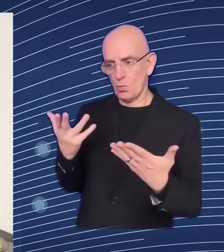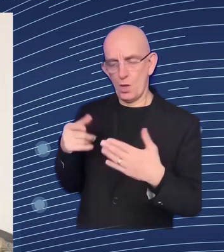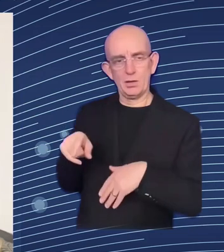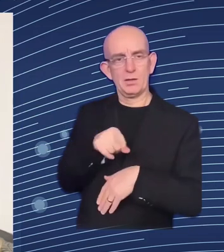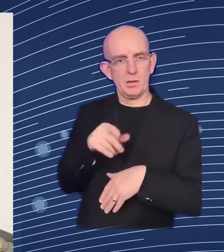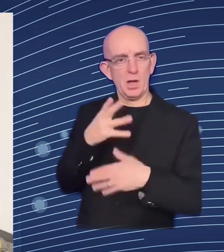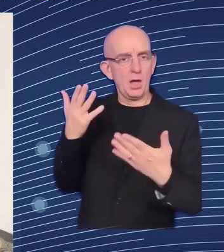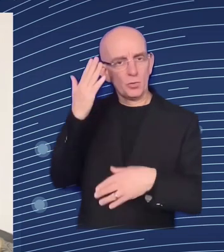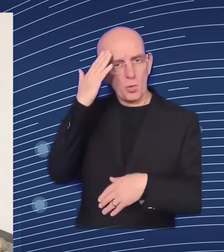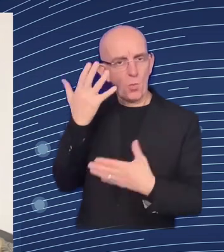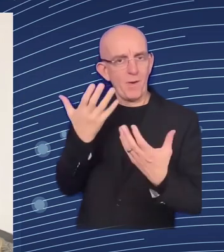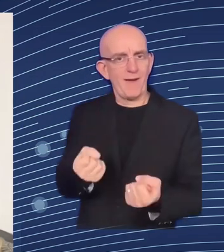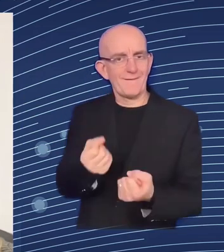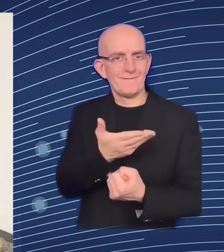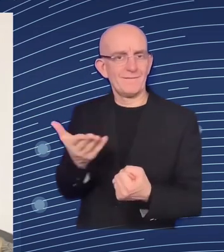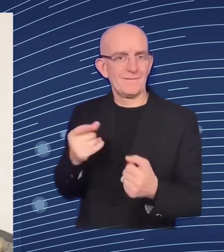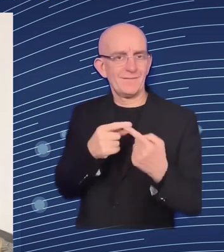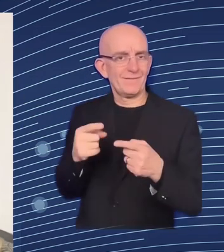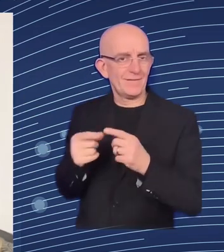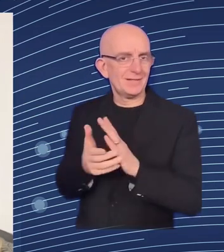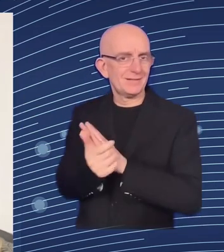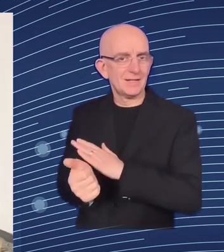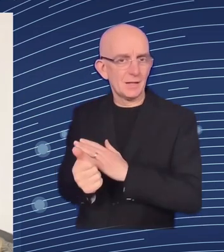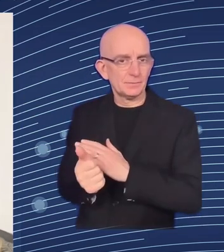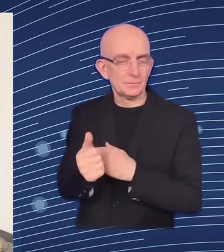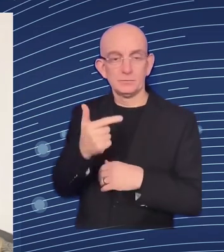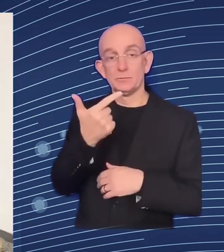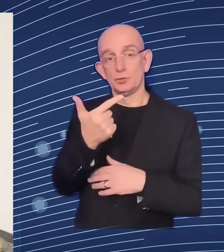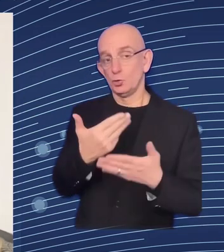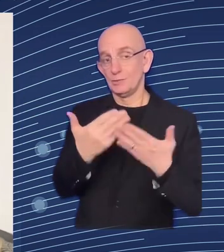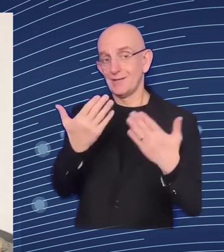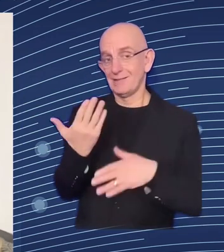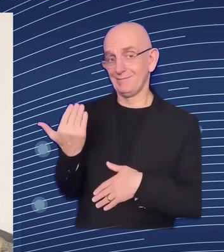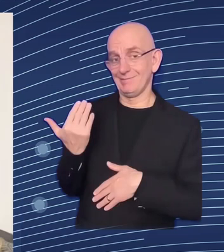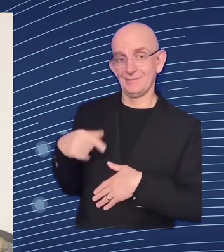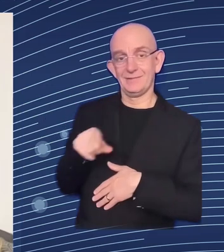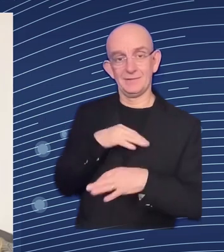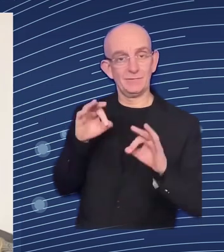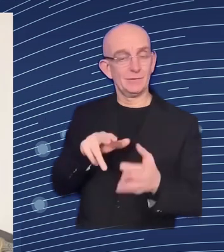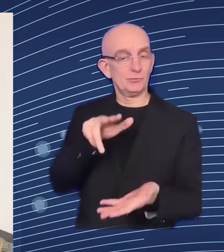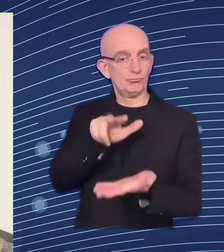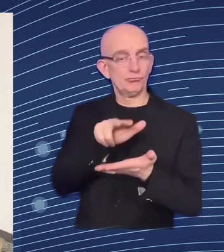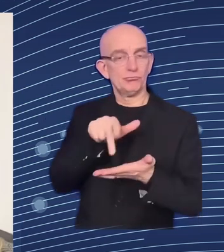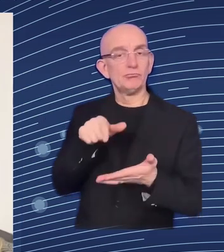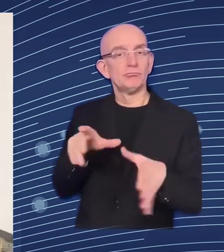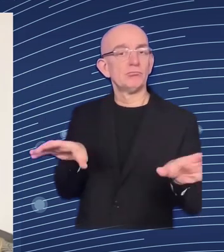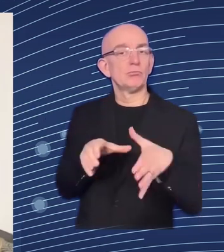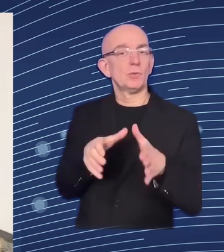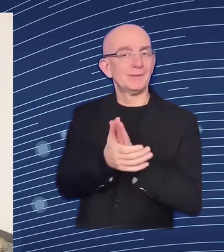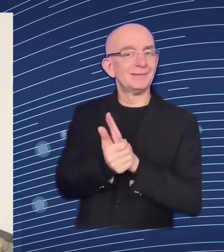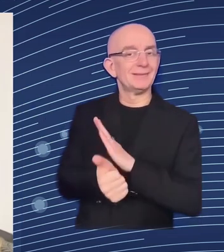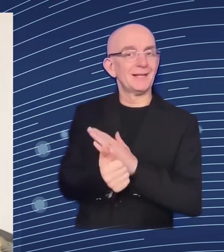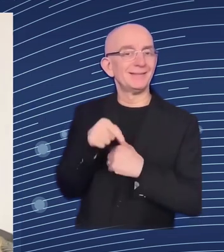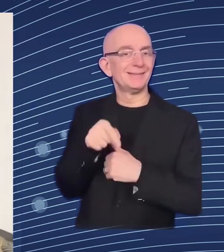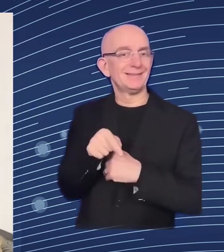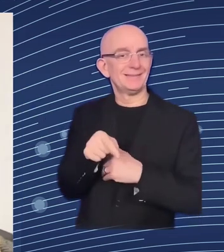recognition uh of third countries for the time being ukraine is a third country uh uh diplomas and